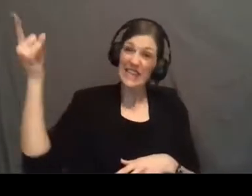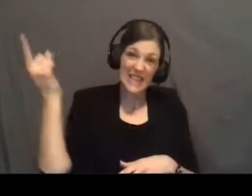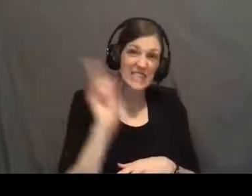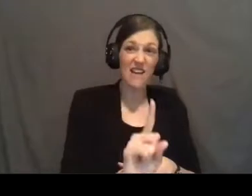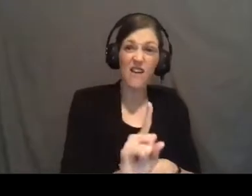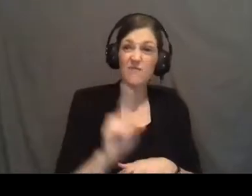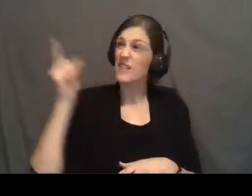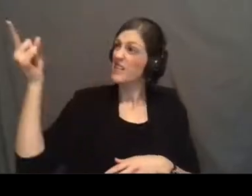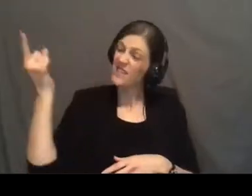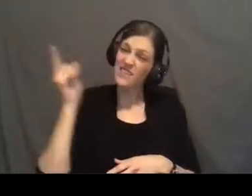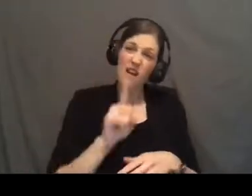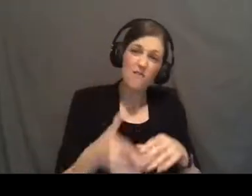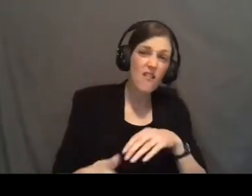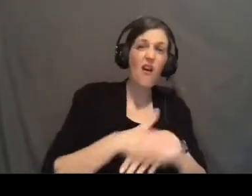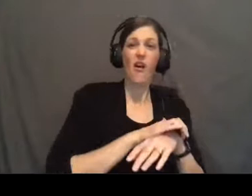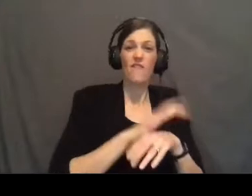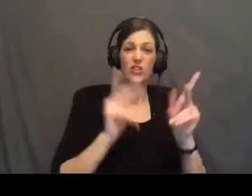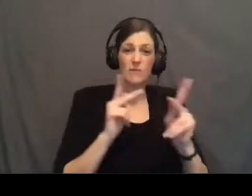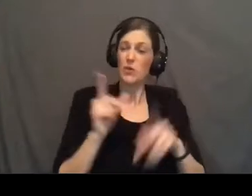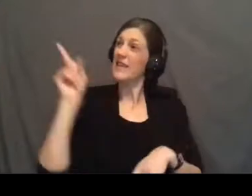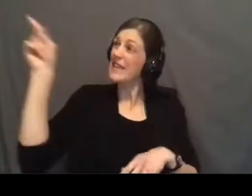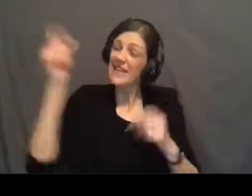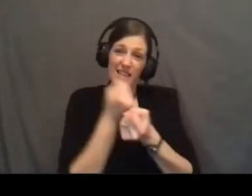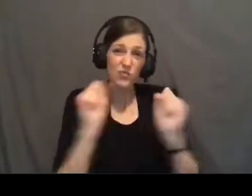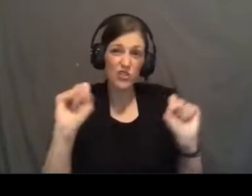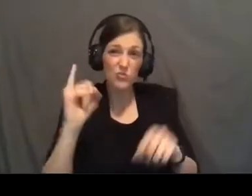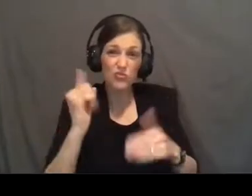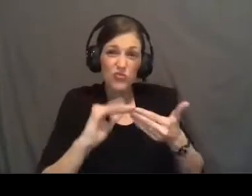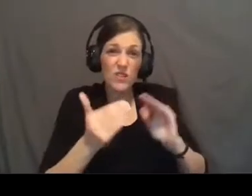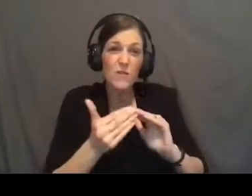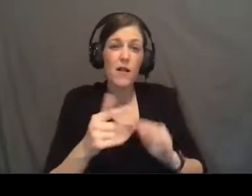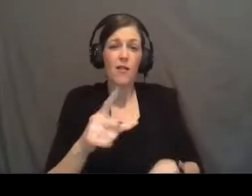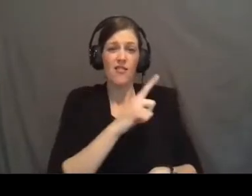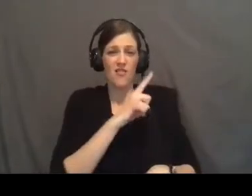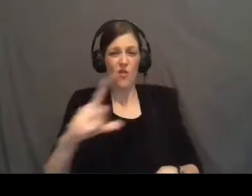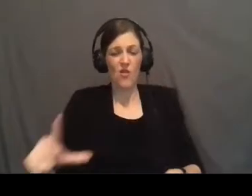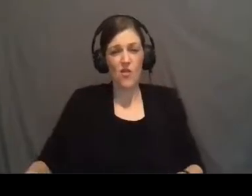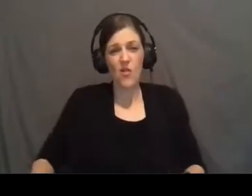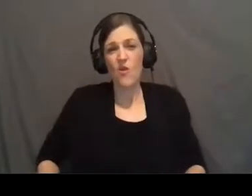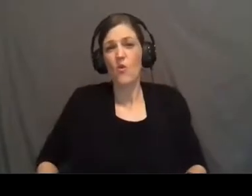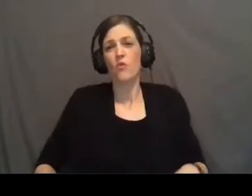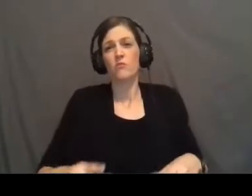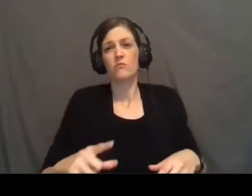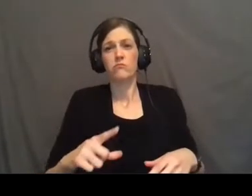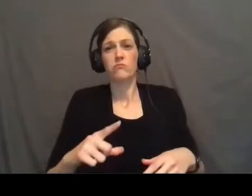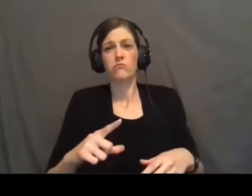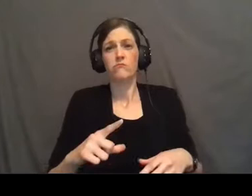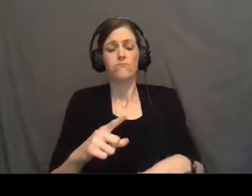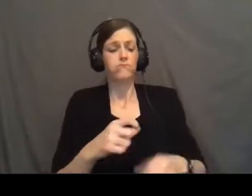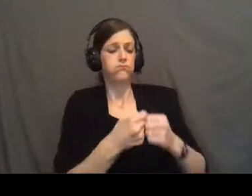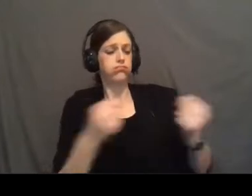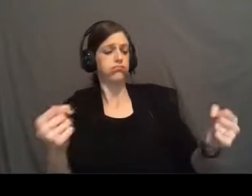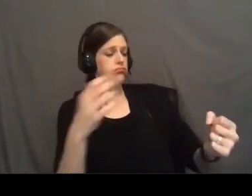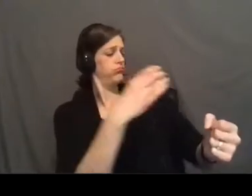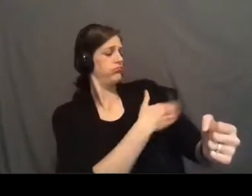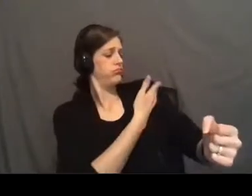He has comforted his people. He has redeemed Jerusalem. The Lord has bared his holy arm. I want you to take